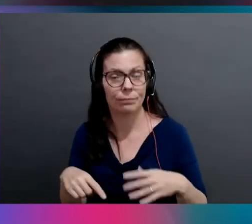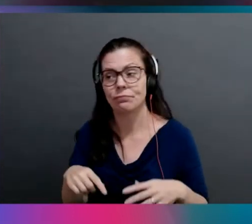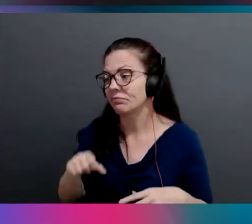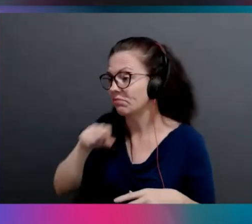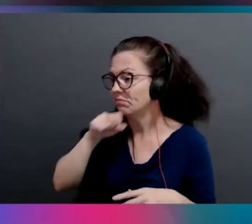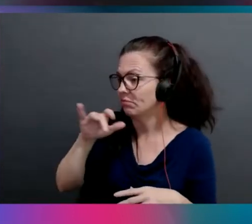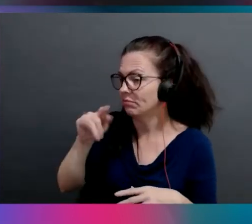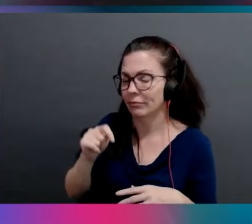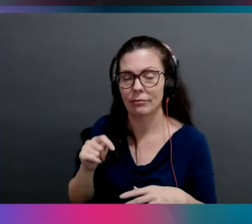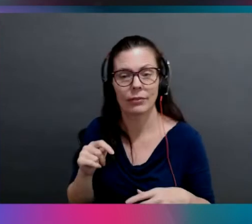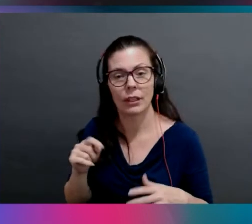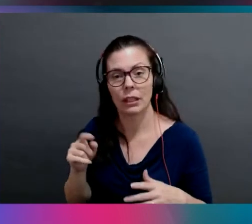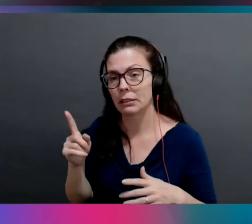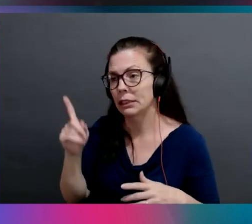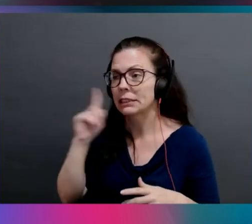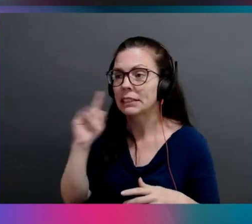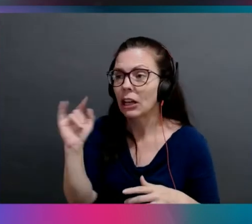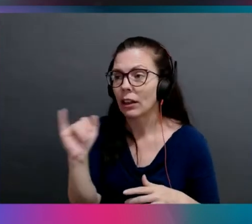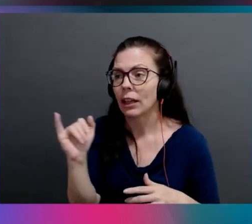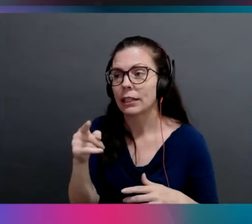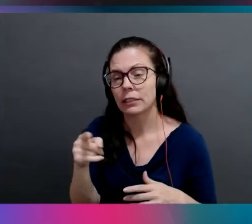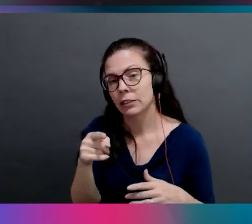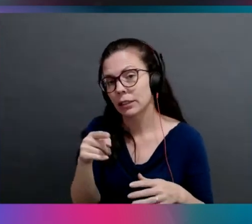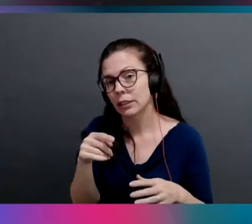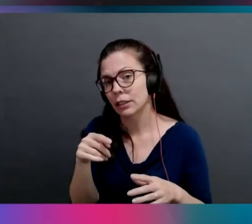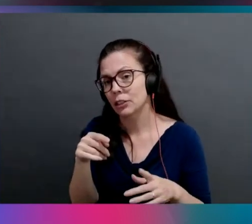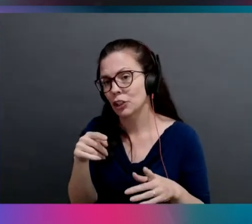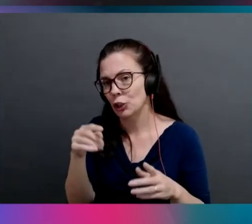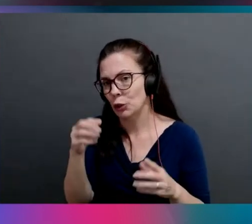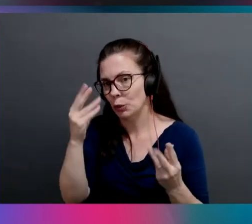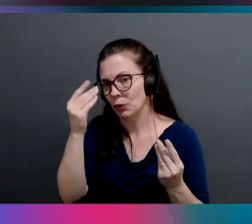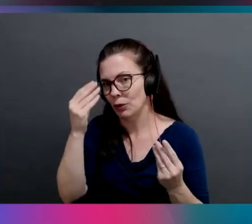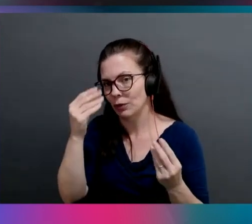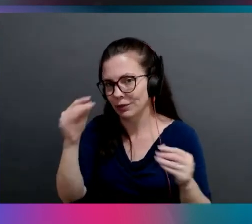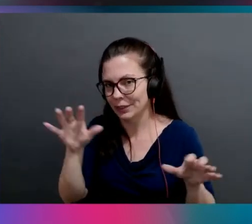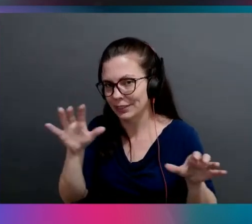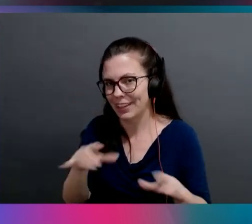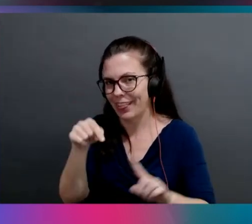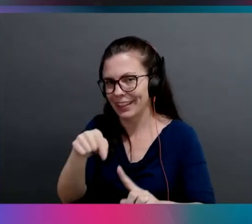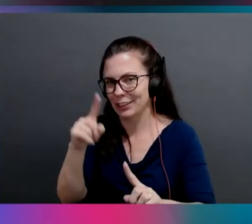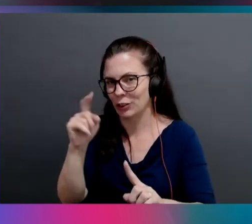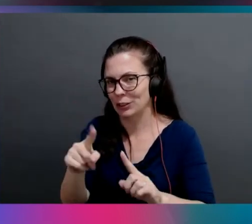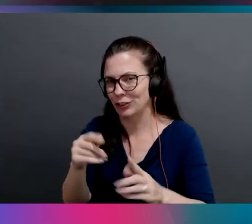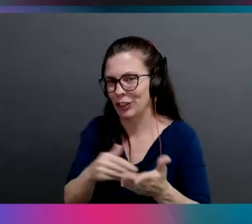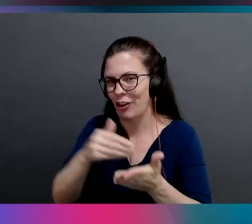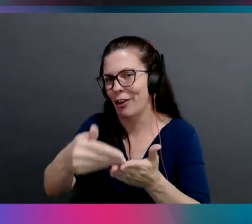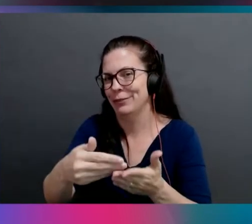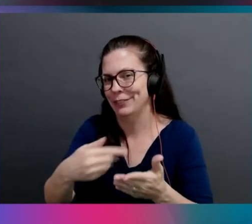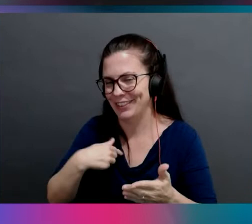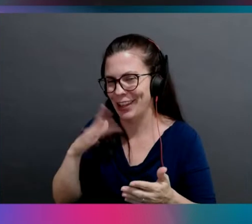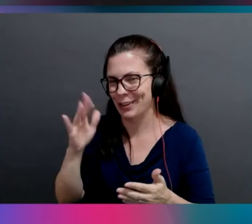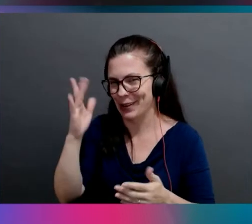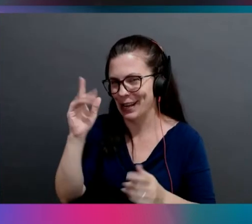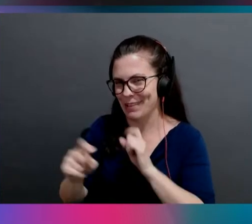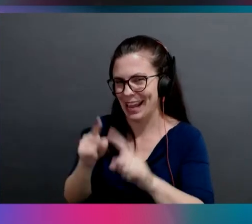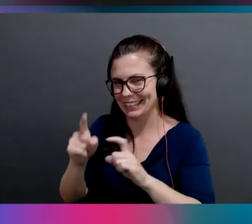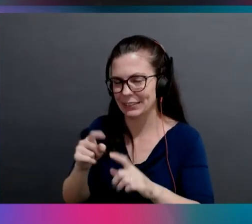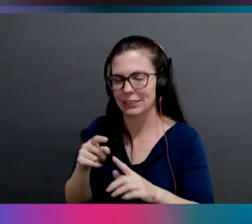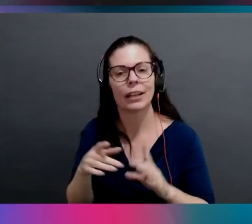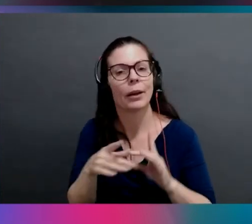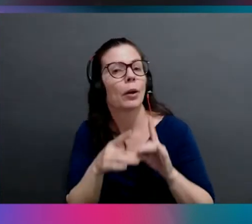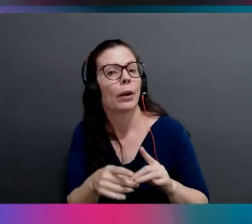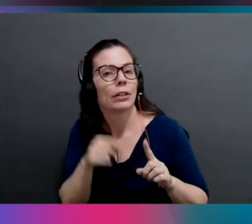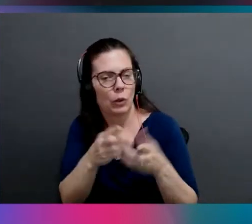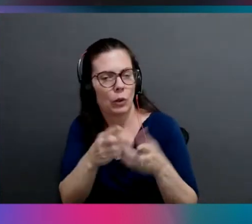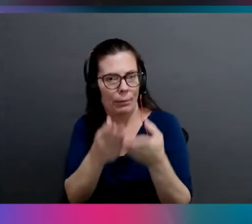It sounds like you've thought about this question that I'm about to ask you a lot. So that's why I want to ask it. But you know, in terms of the broader